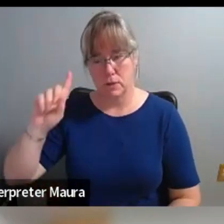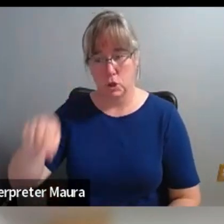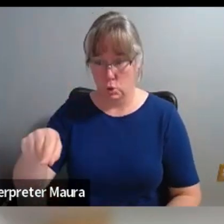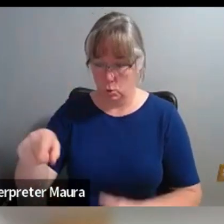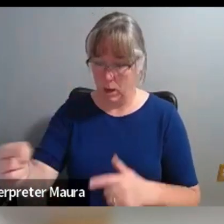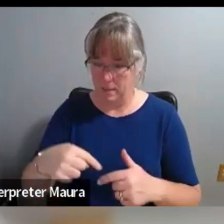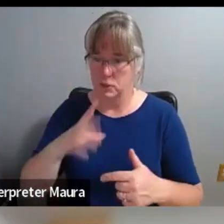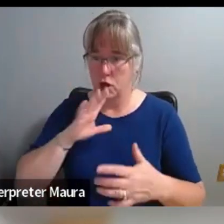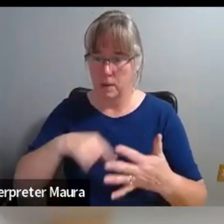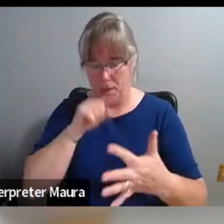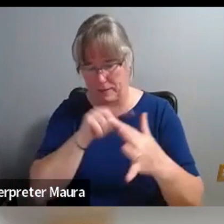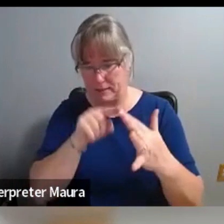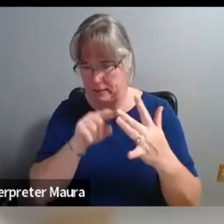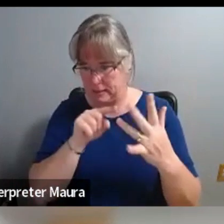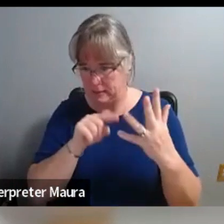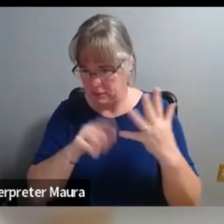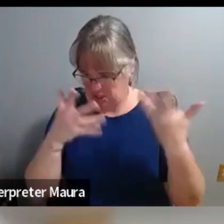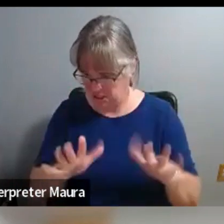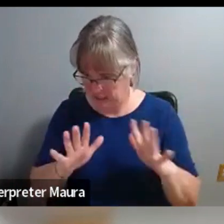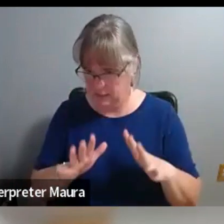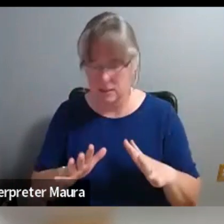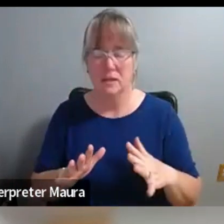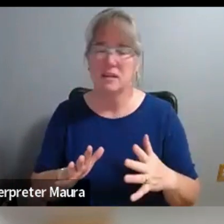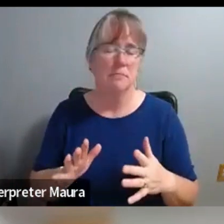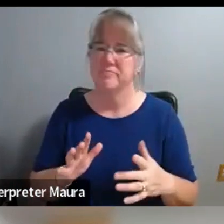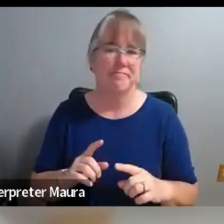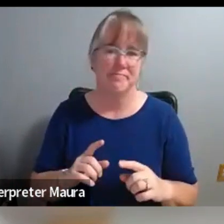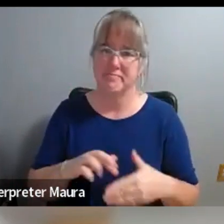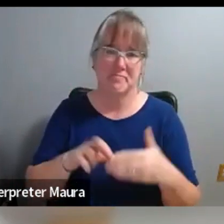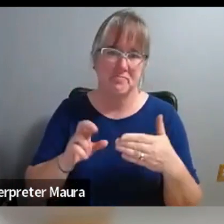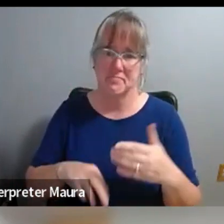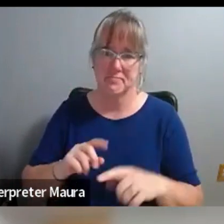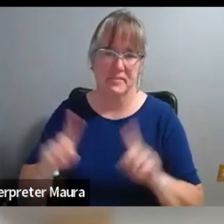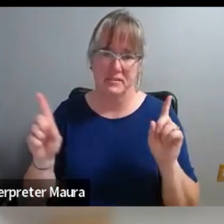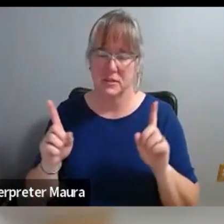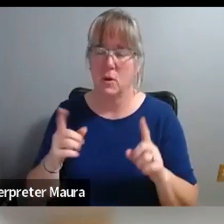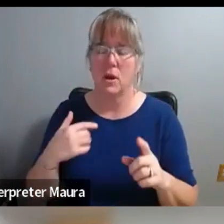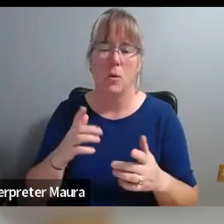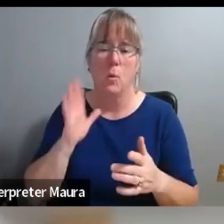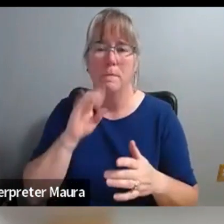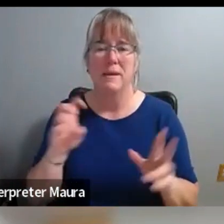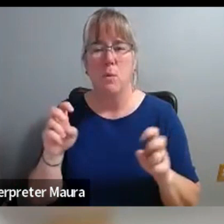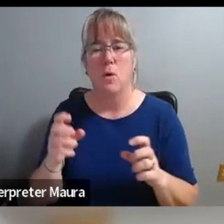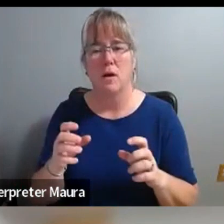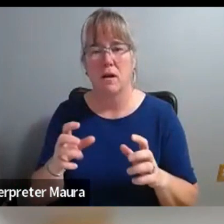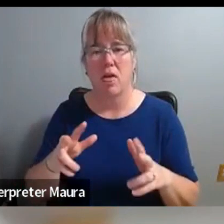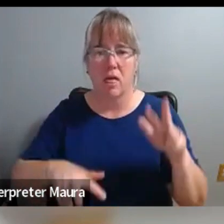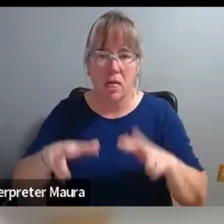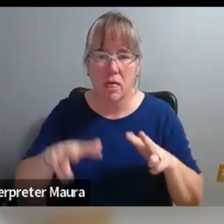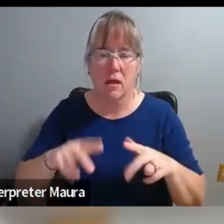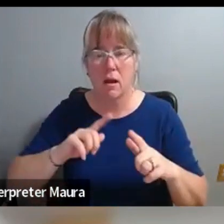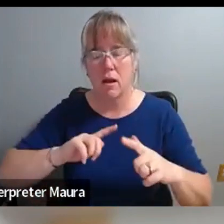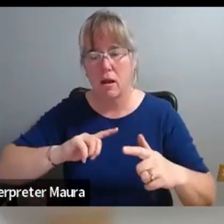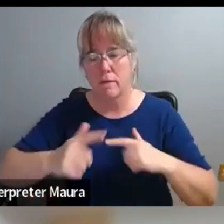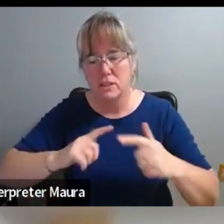this is how this five episode arc is going to be, we would have had to try to force conversations, ask leading questions,